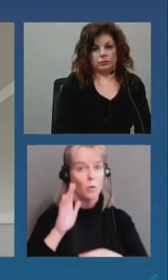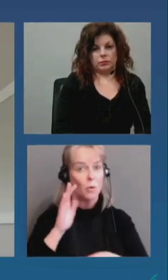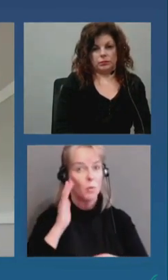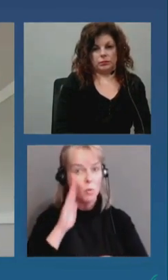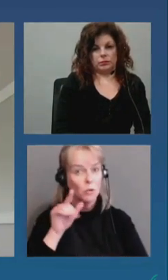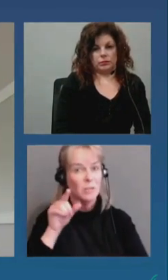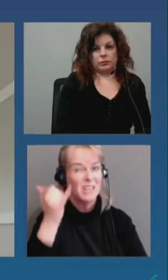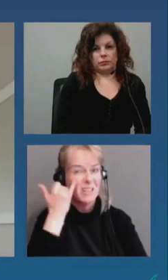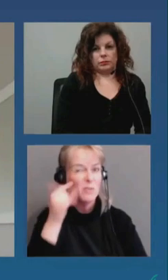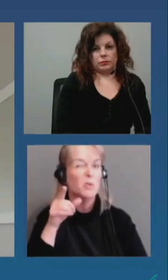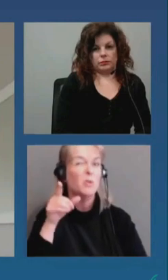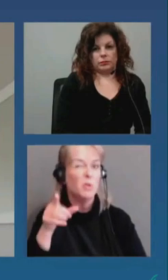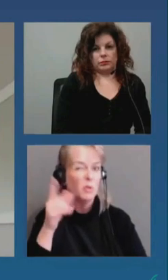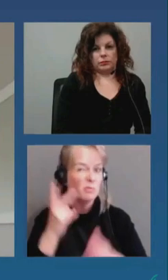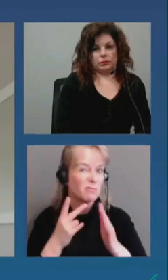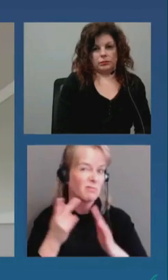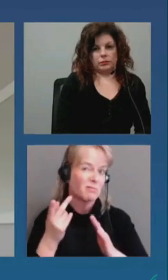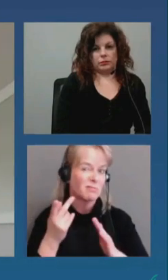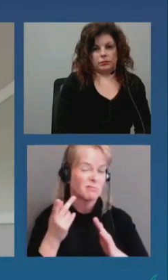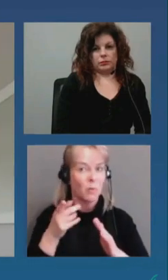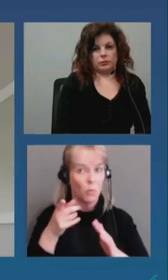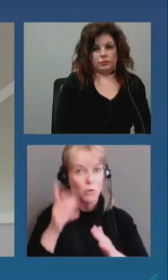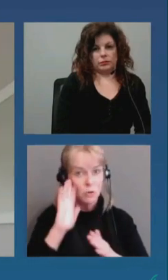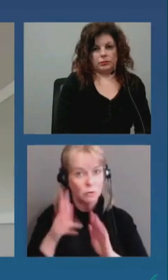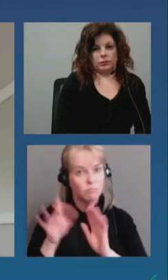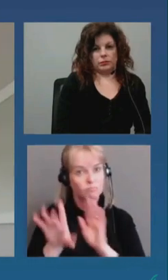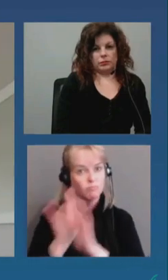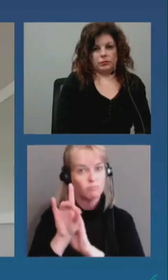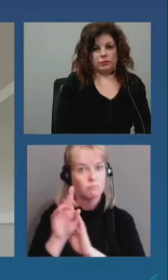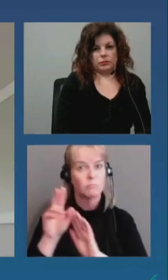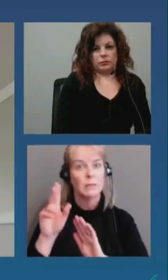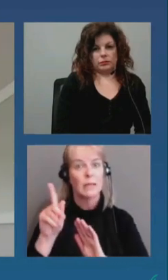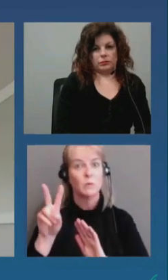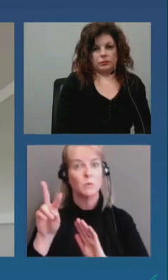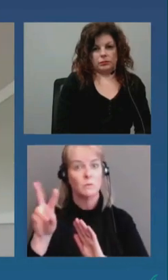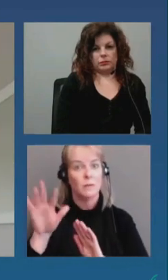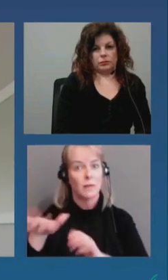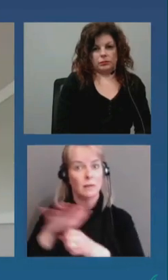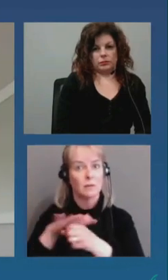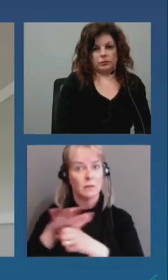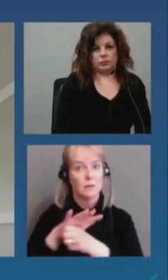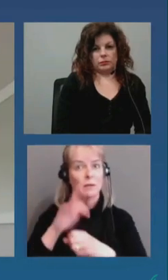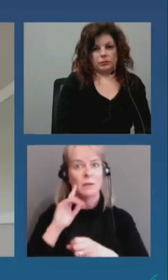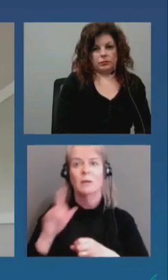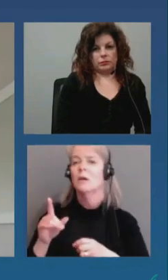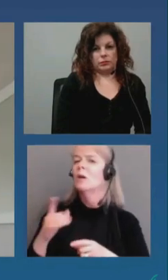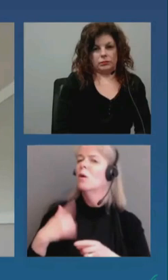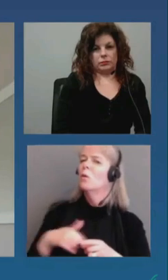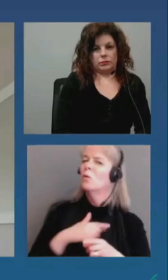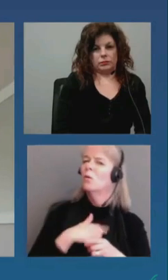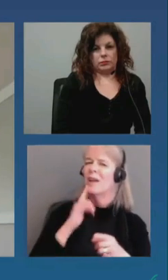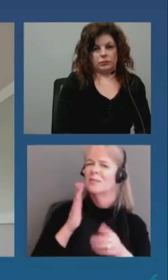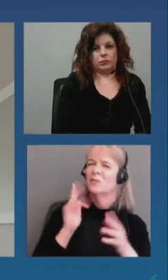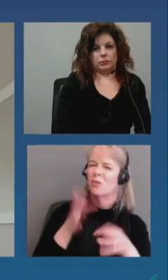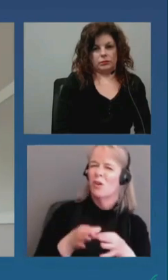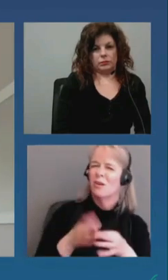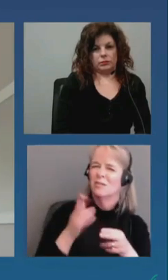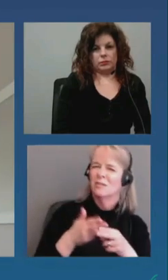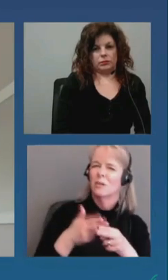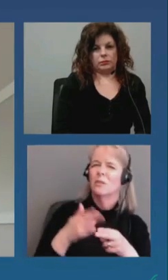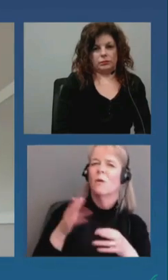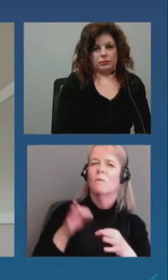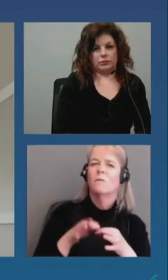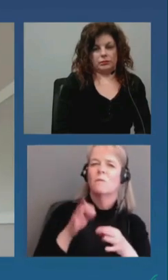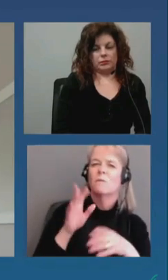You know, in Ottawa, we find that actually they're called forward sortation areas, right? Sorry. That's what I mean. Yeah.